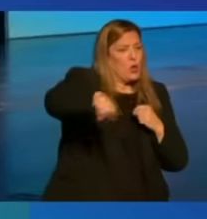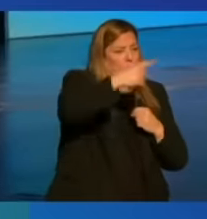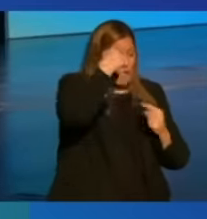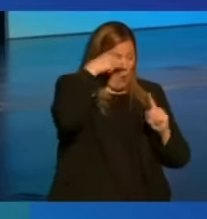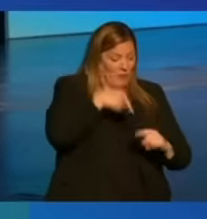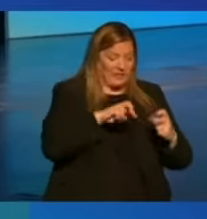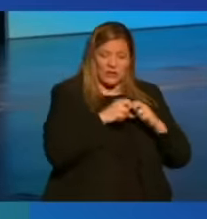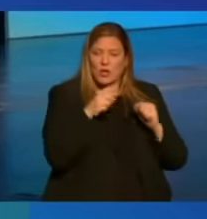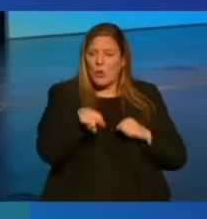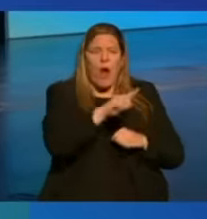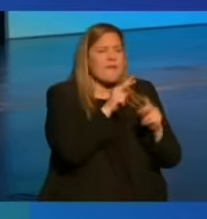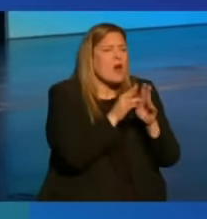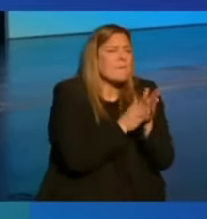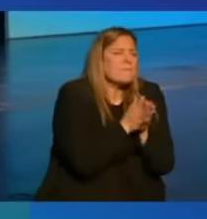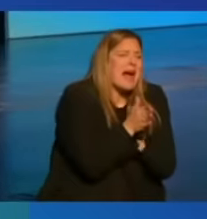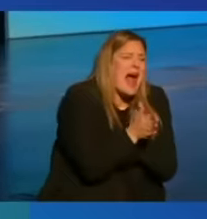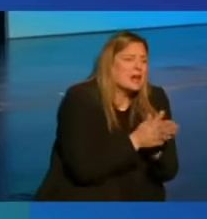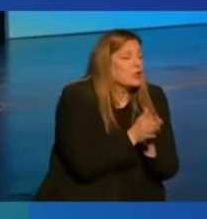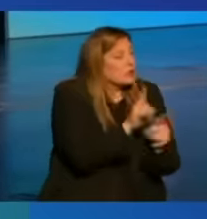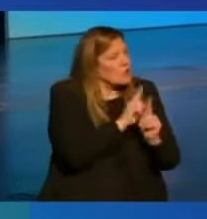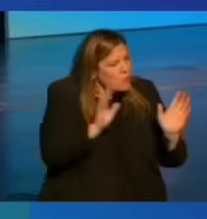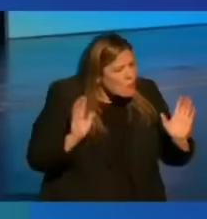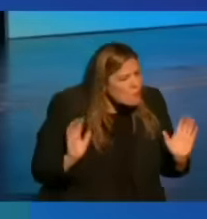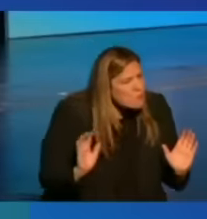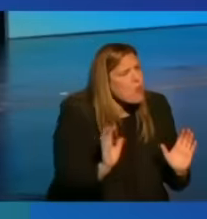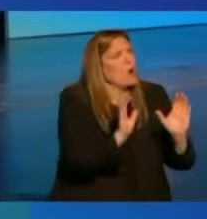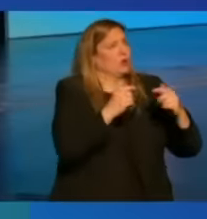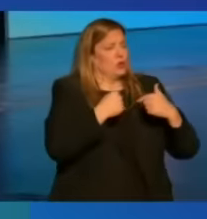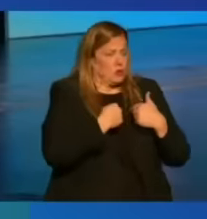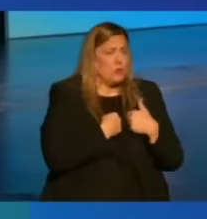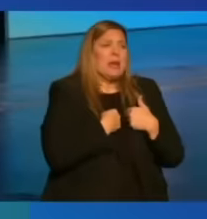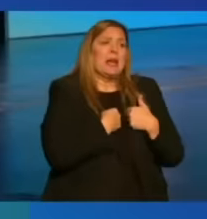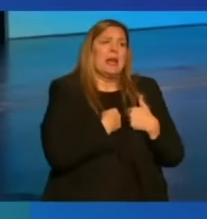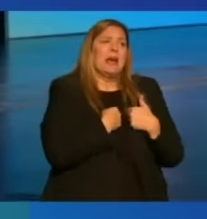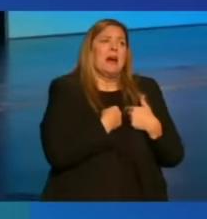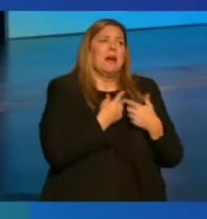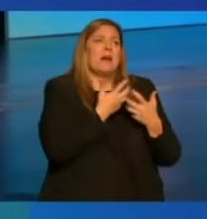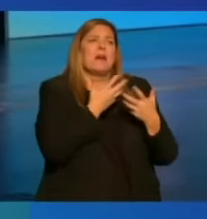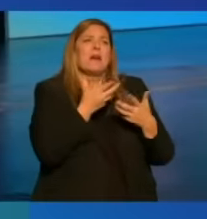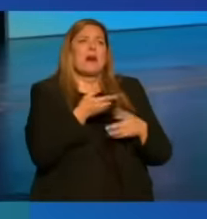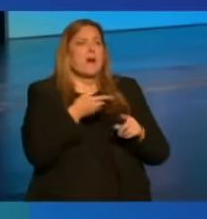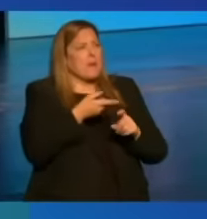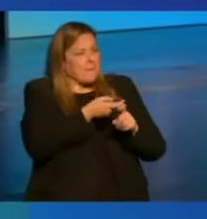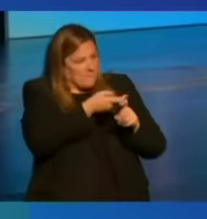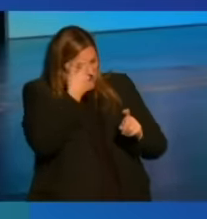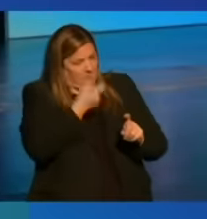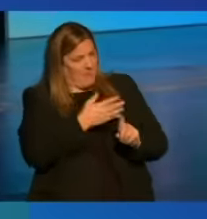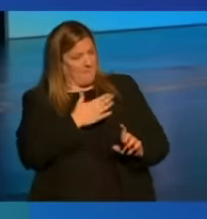this issue, and you were passionate and pushed me around some of the public statements I'd made.